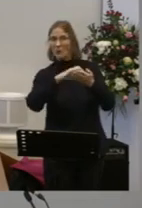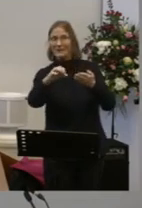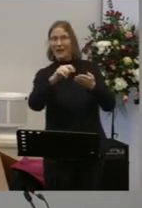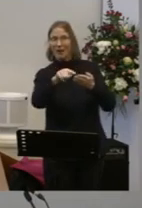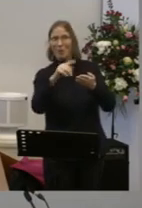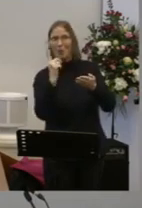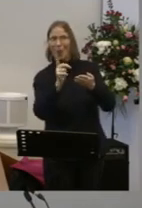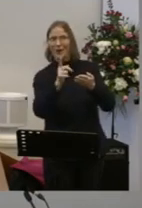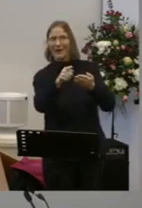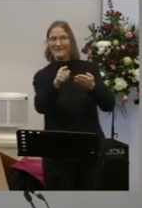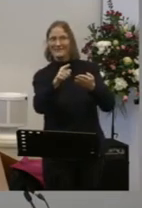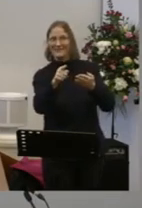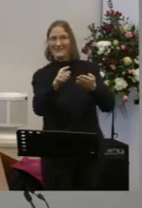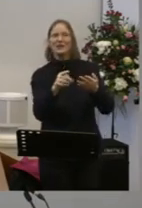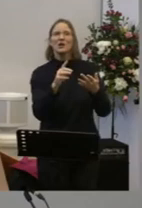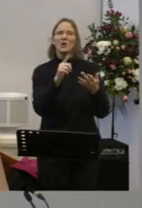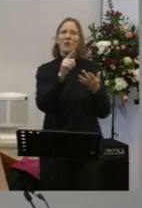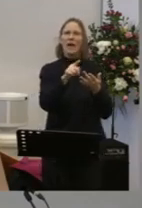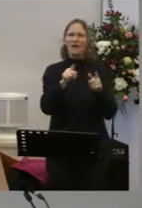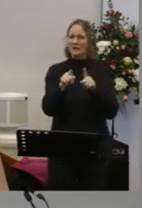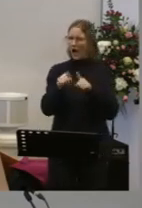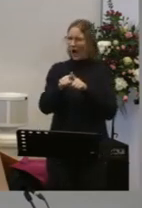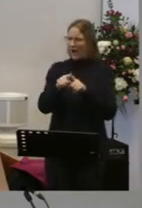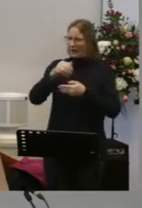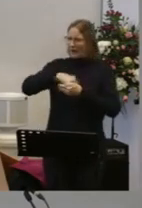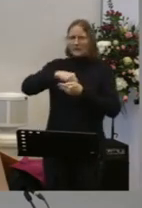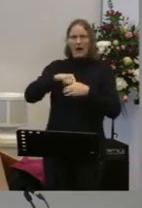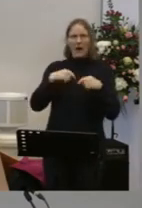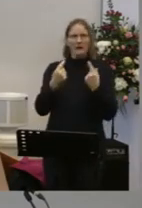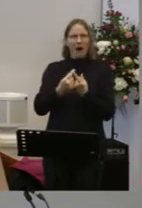A mark To protect you